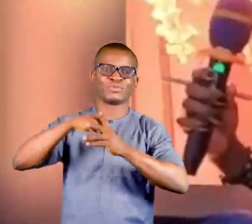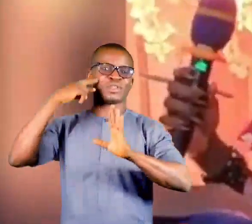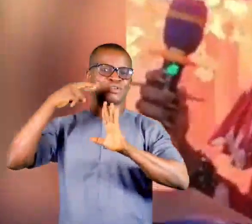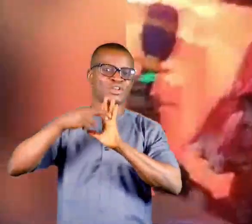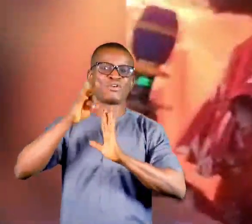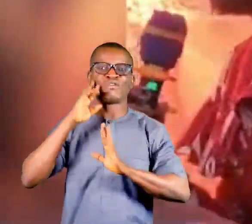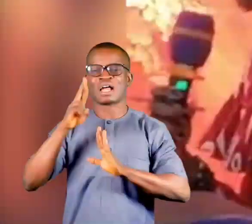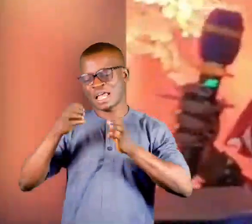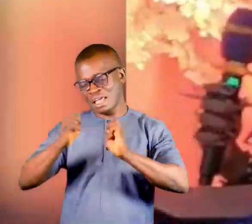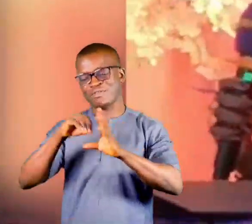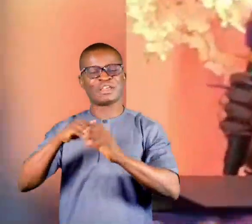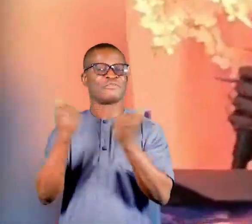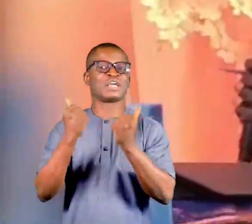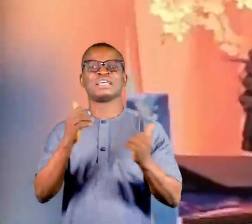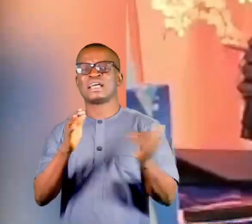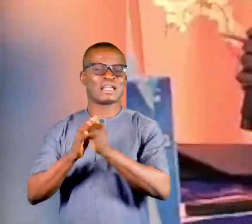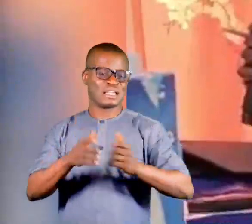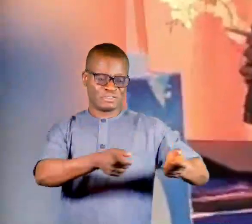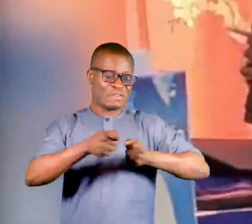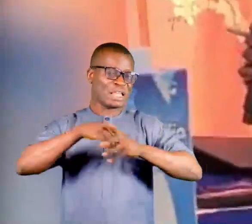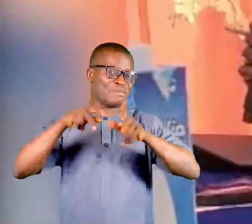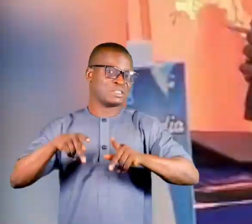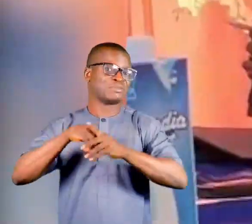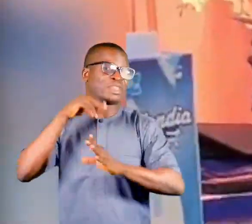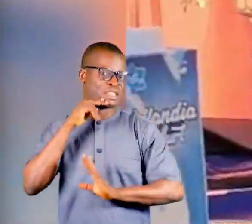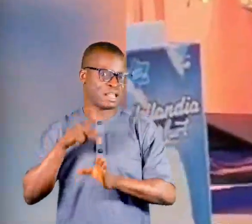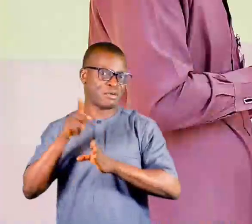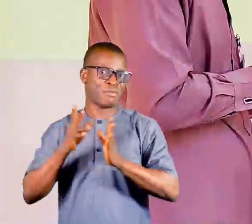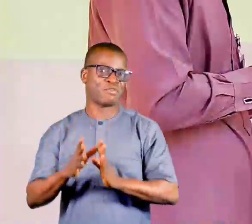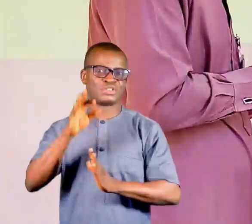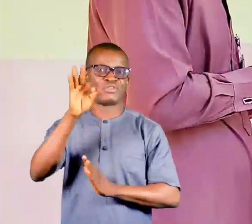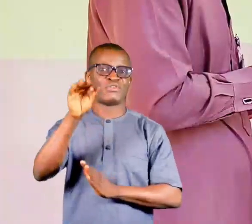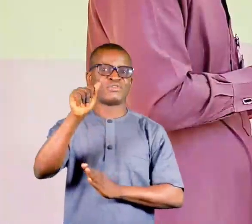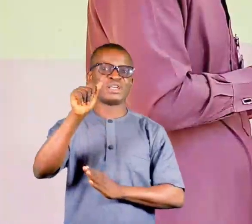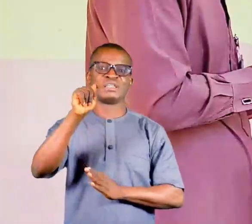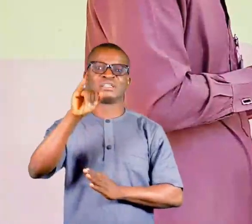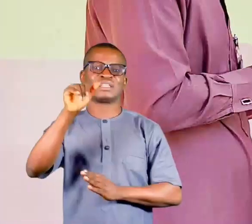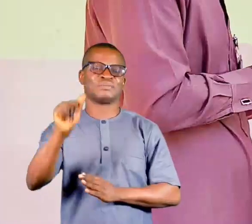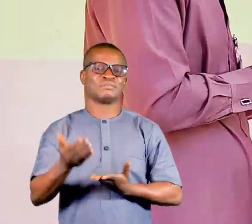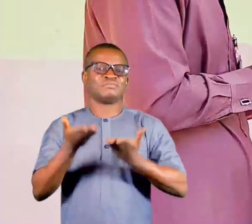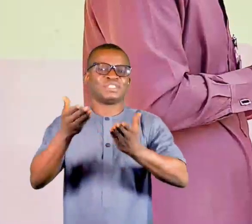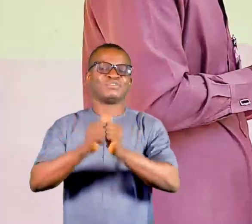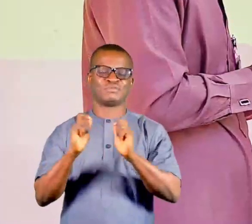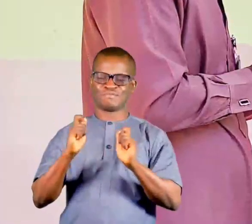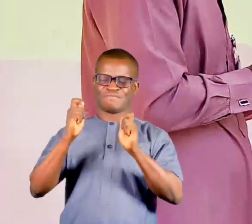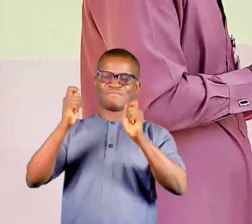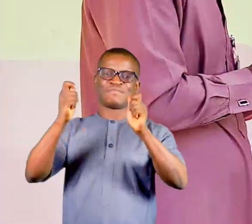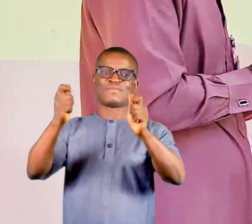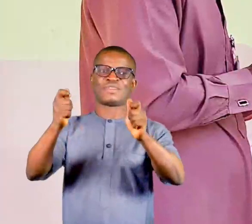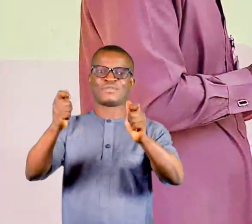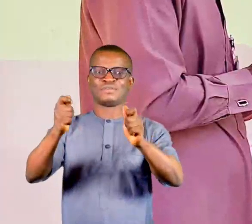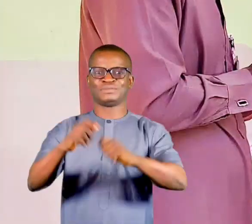In recognition of her efforts in the fight against trafficking in persons in Nigeria, Professor Waziri-Azi was presented with an